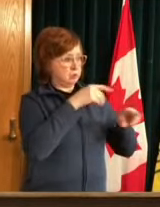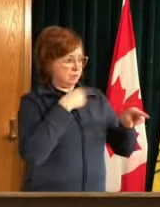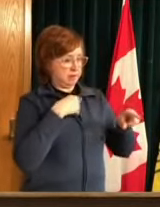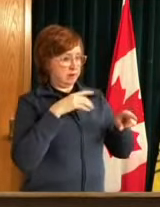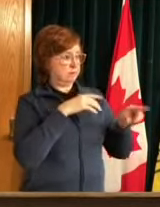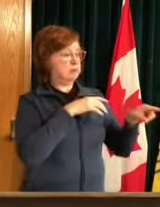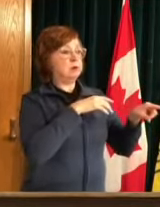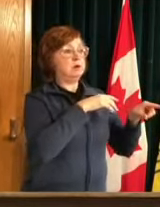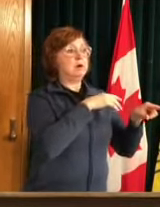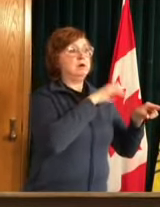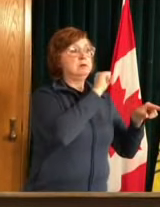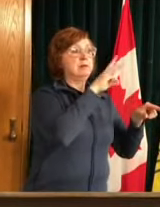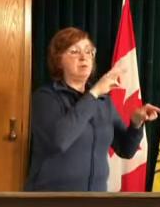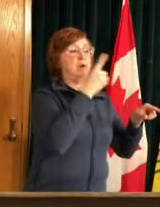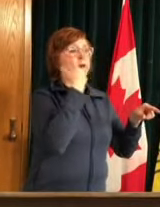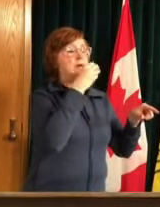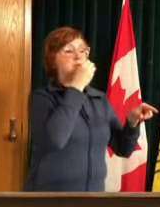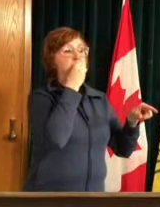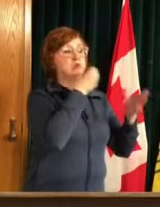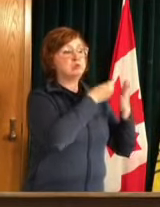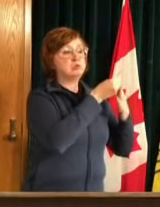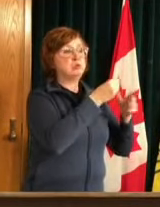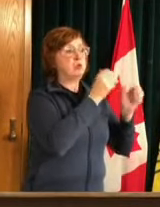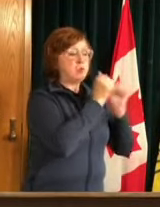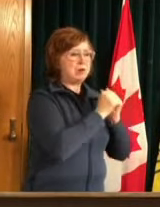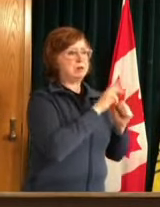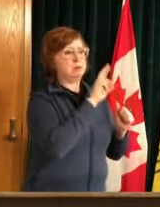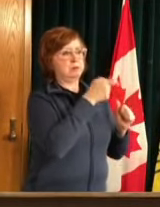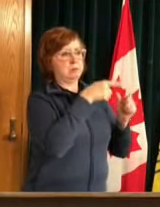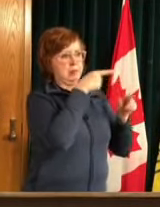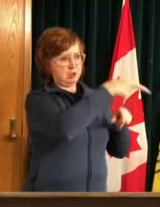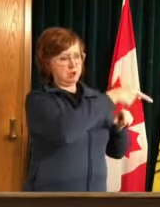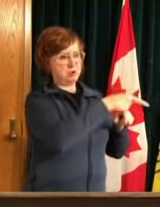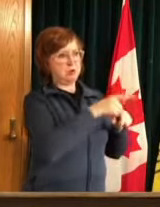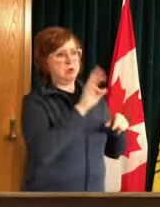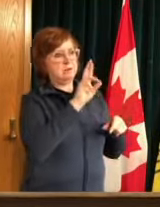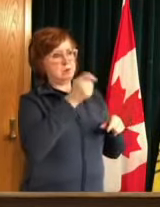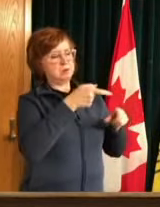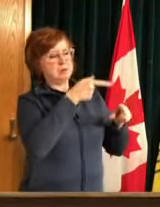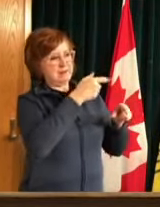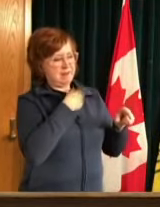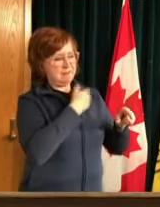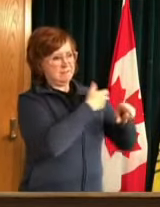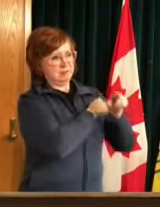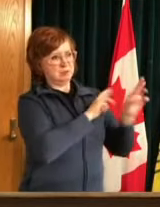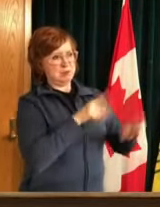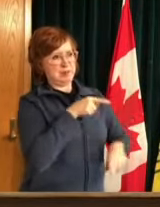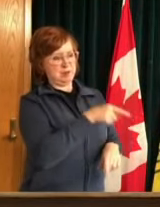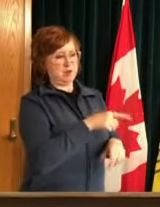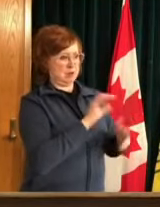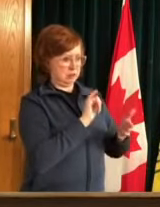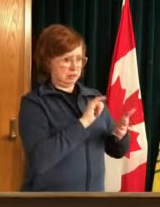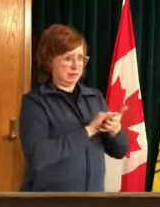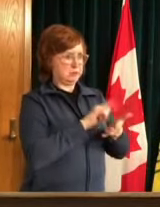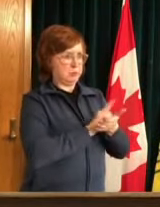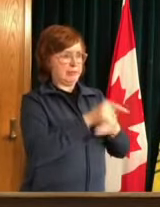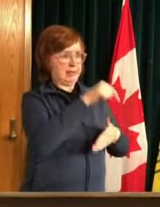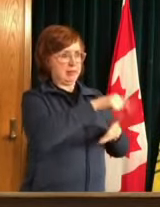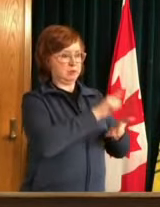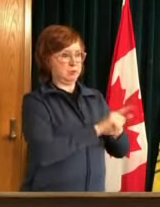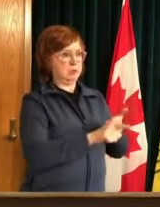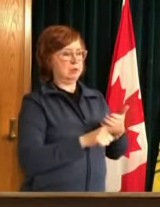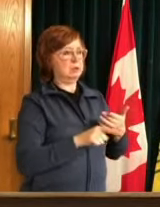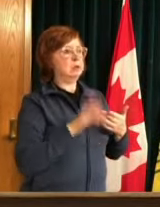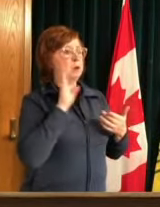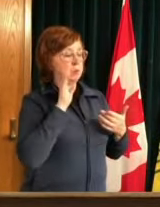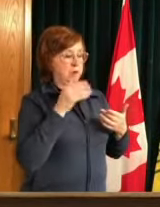operating is the pharmacies are receiving uh their their uh their vaccines uh this week a number of uh pharmacies in a